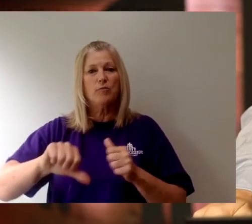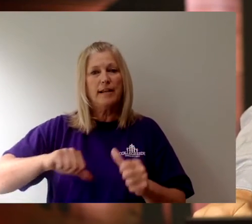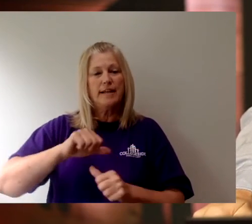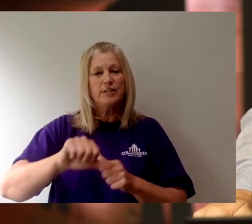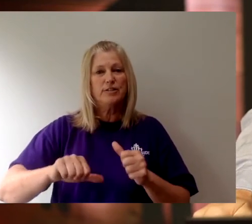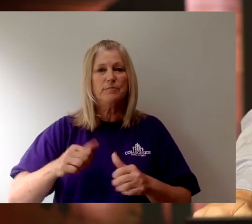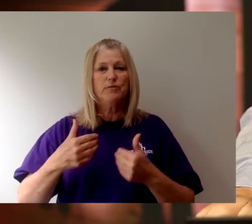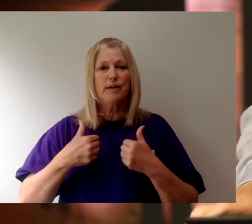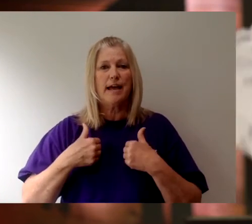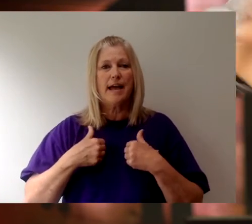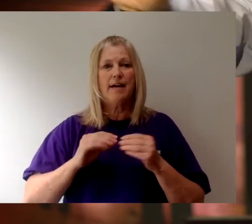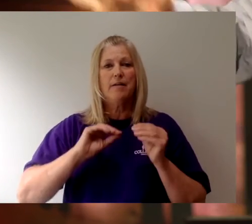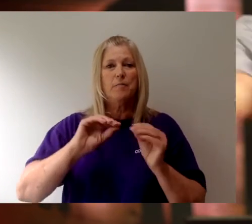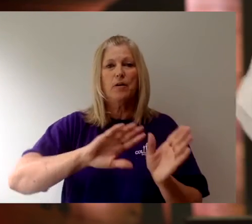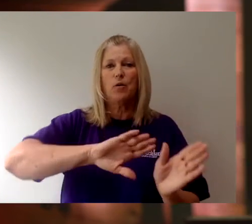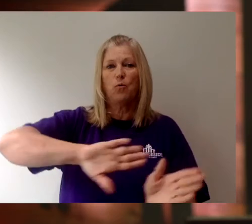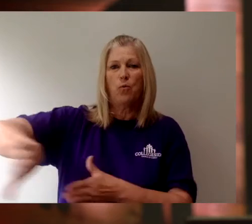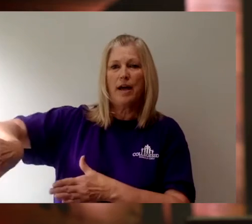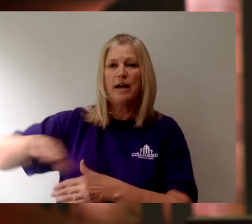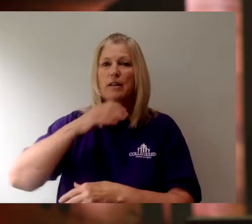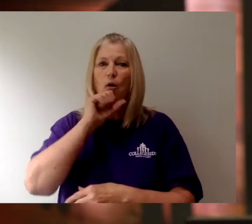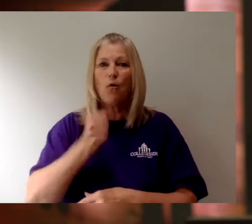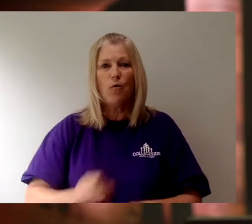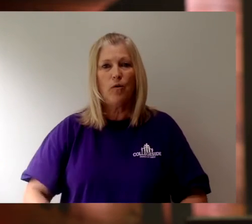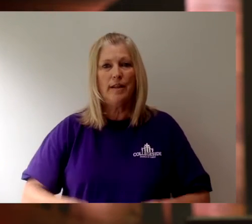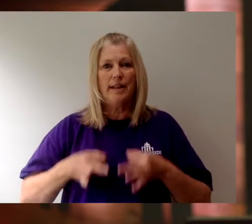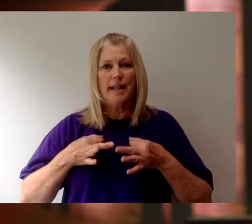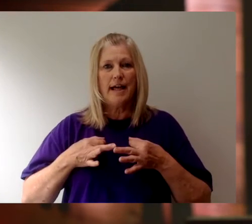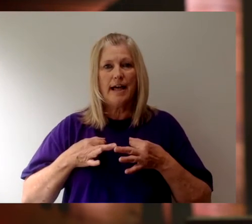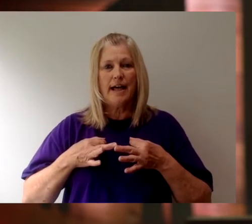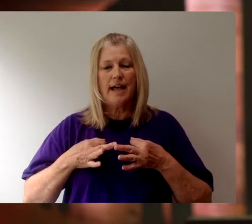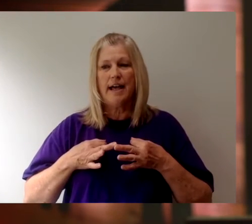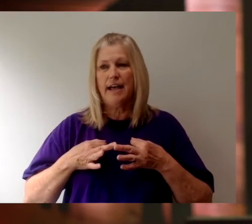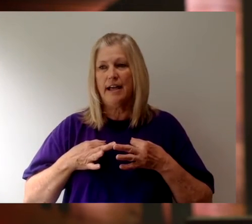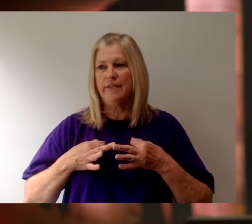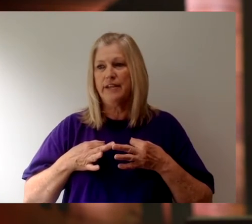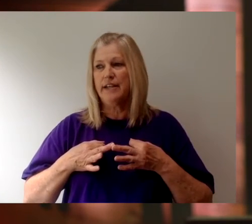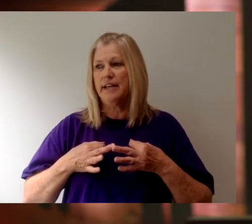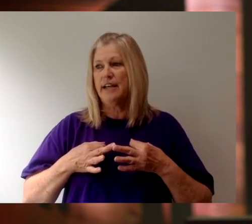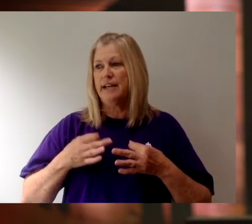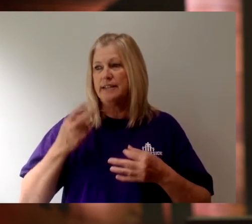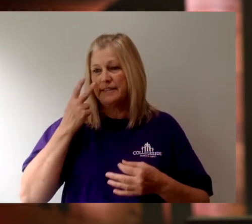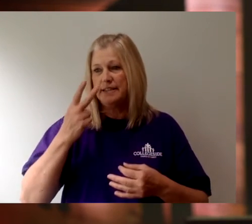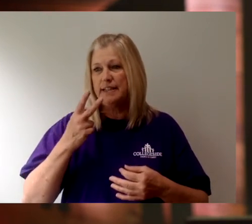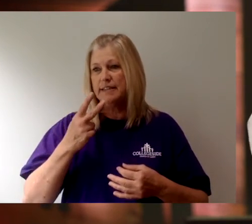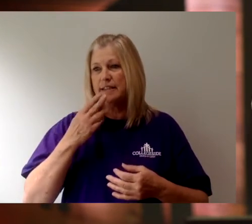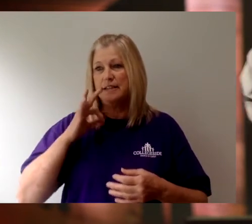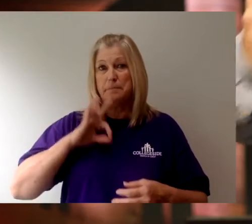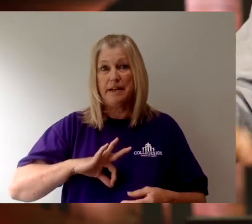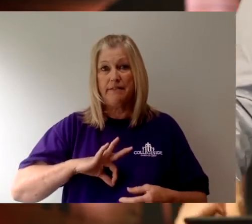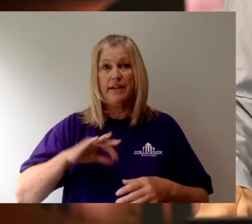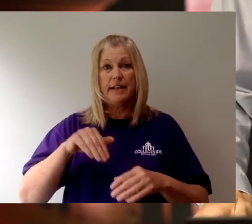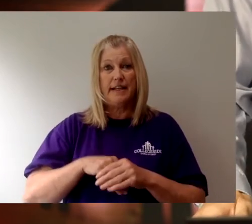had. Putting away the old life sees its fullest benefit in your relationships.